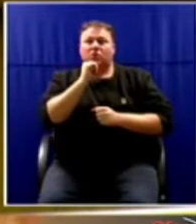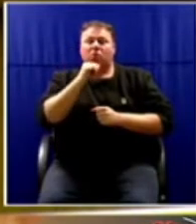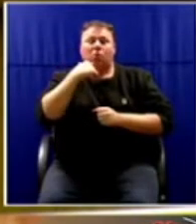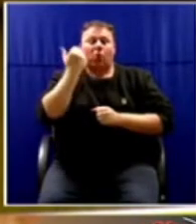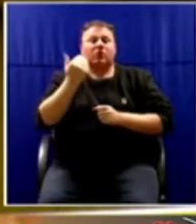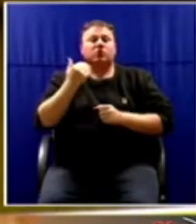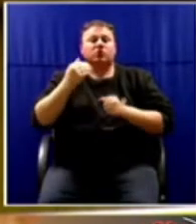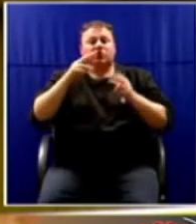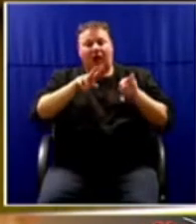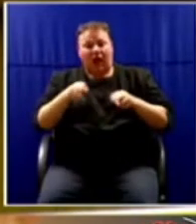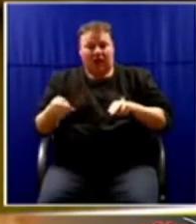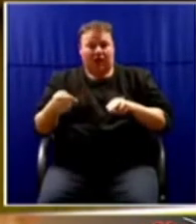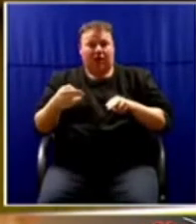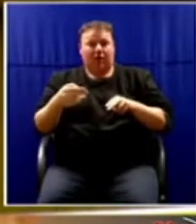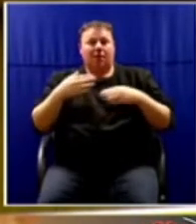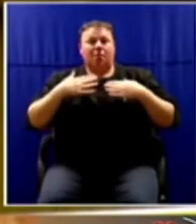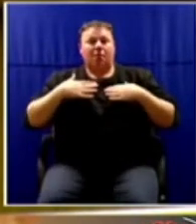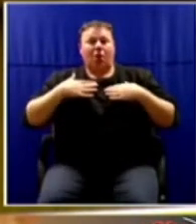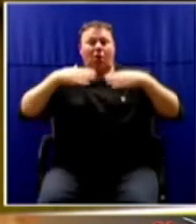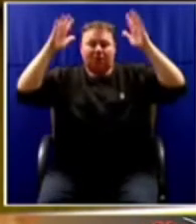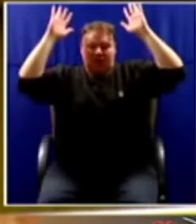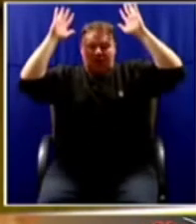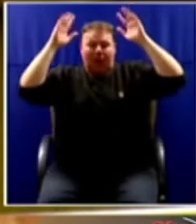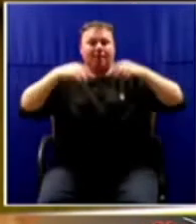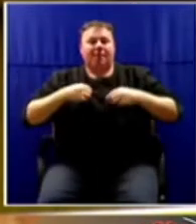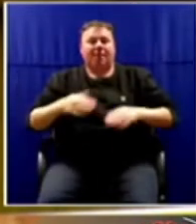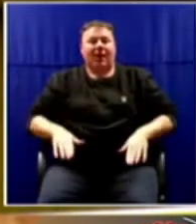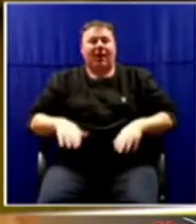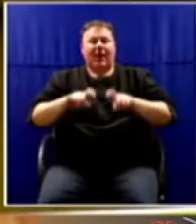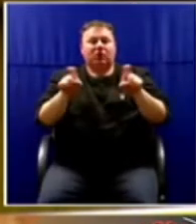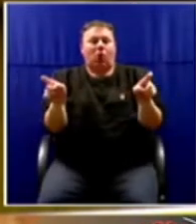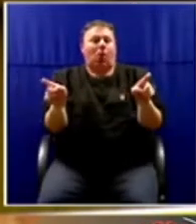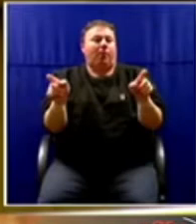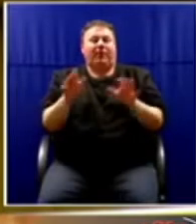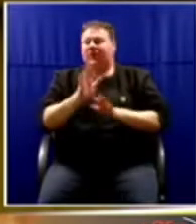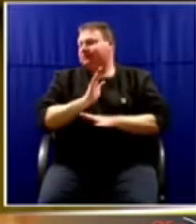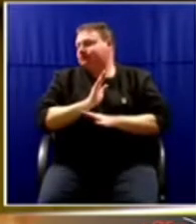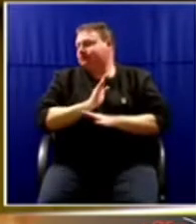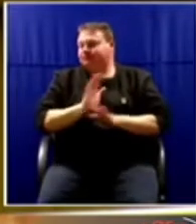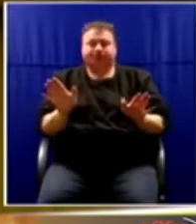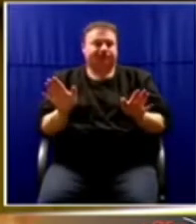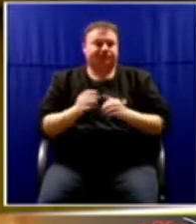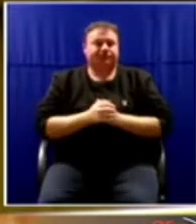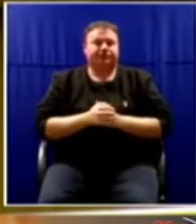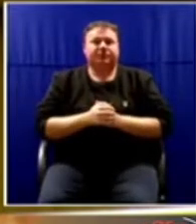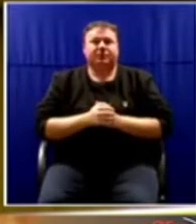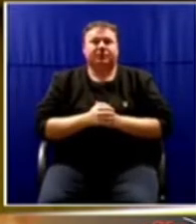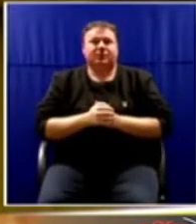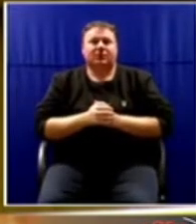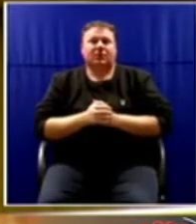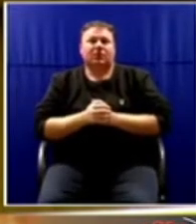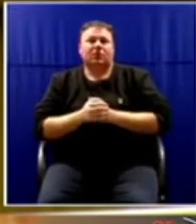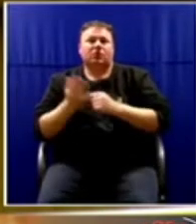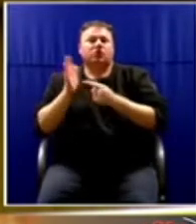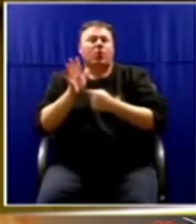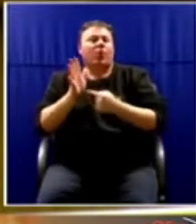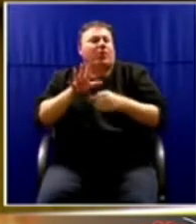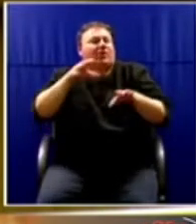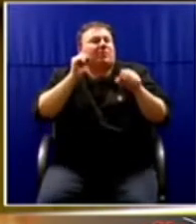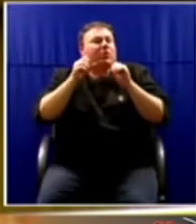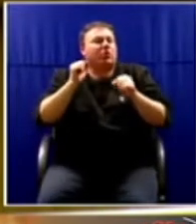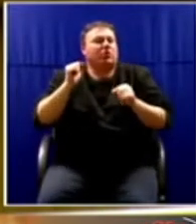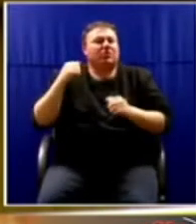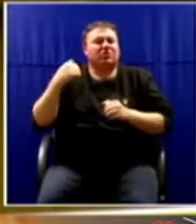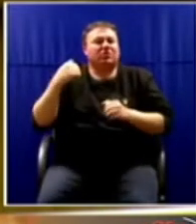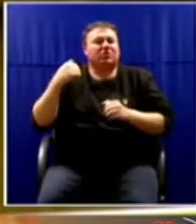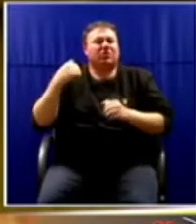quote. If this does not sum up the lived experiences of women and girls in this country, I do not